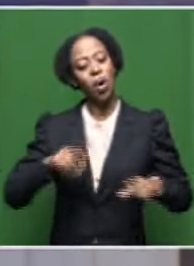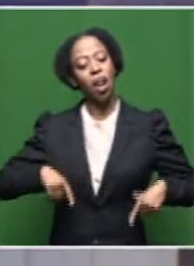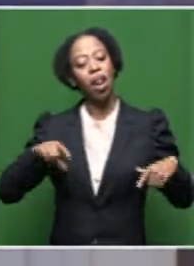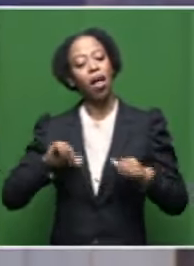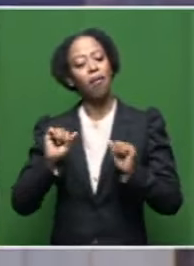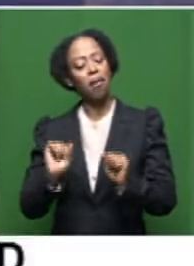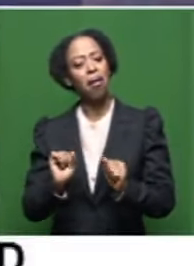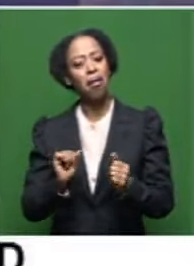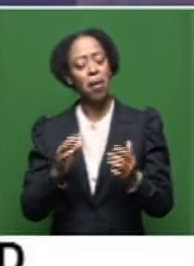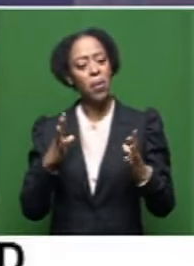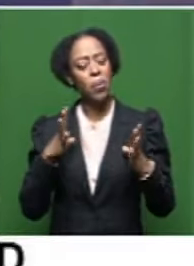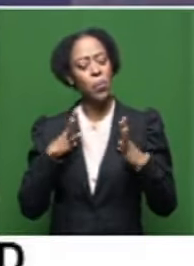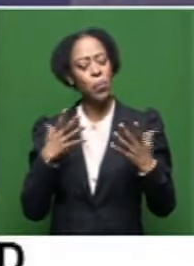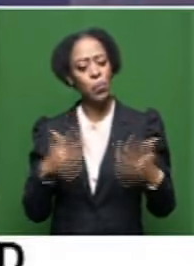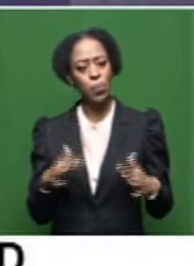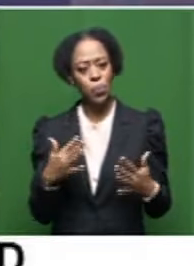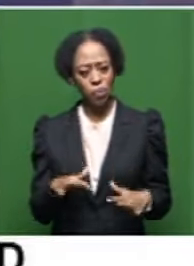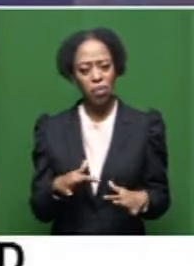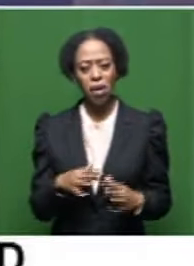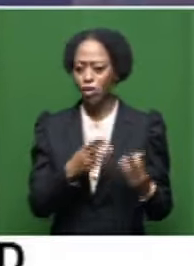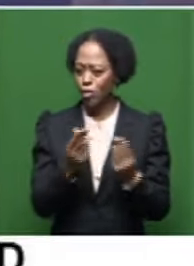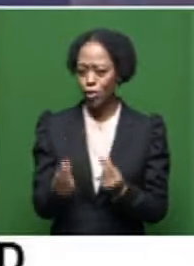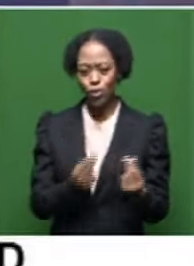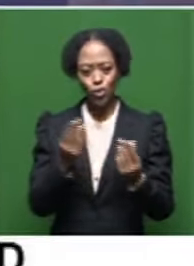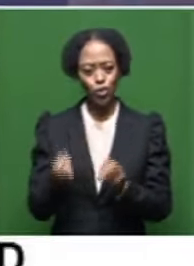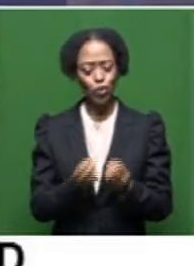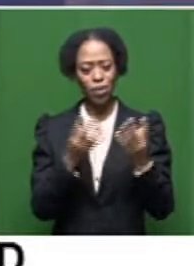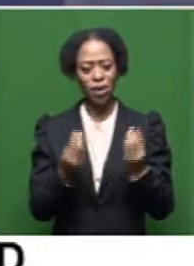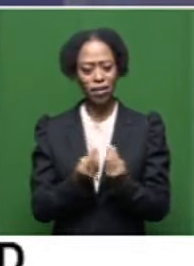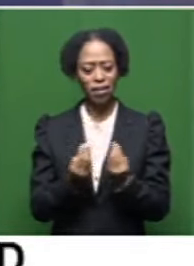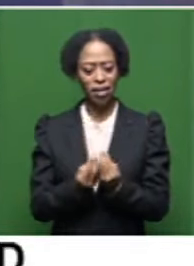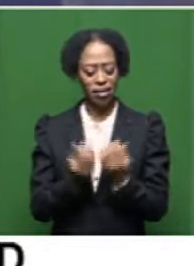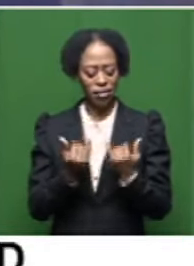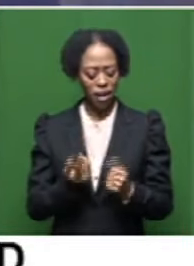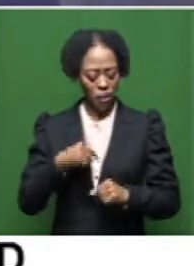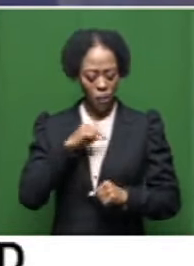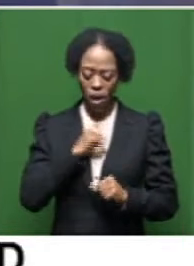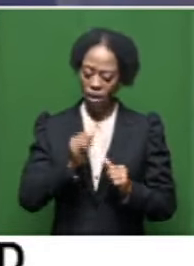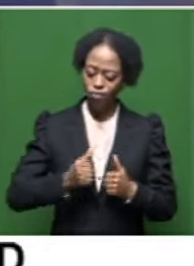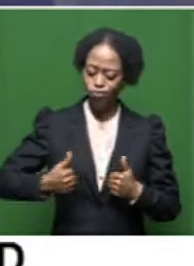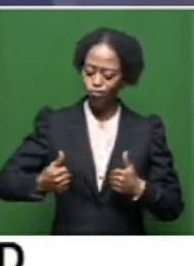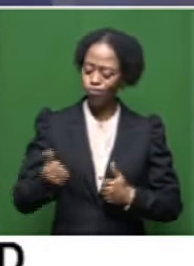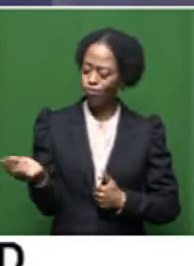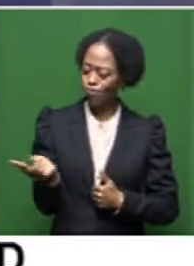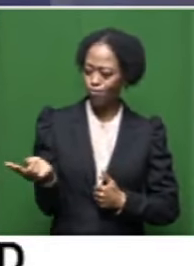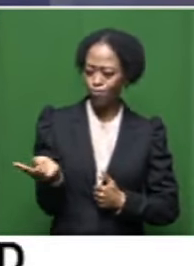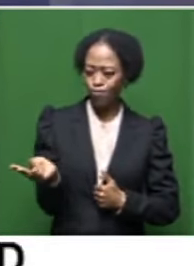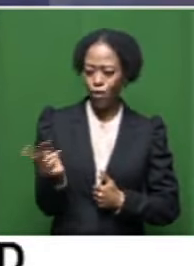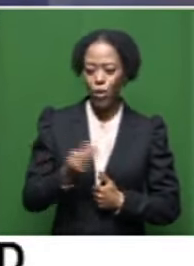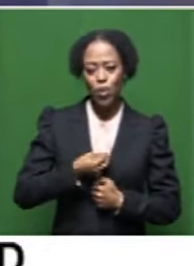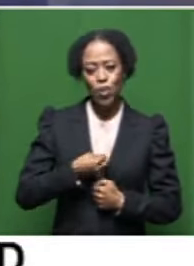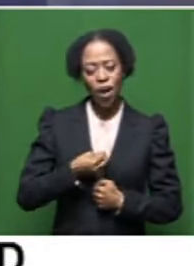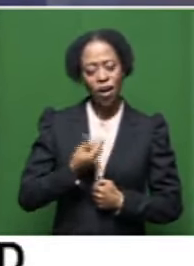a rich life and I'm looking at us sitting here, the two of you, you know, young